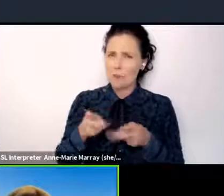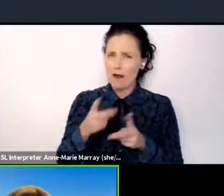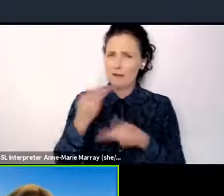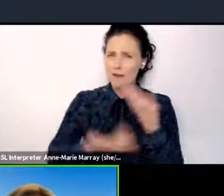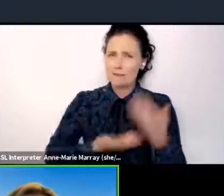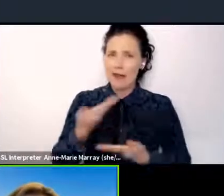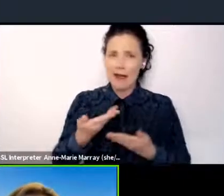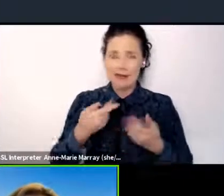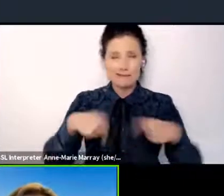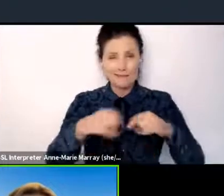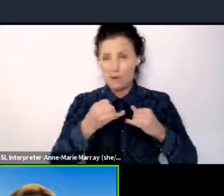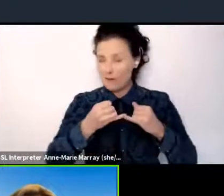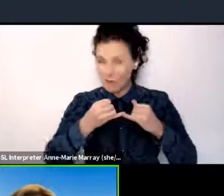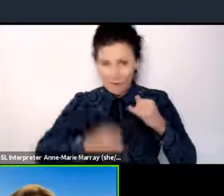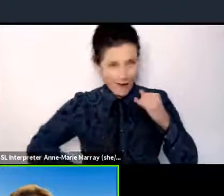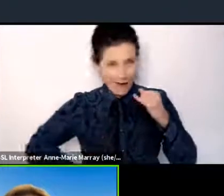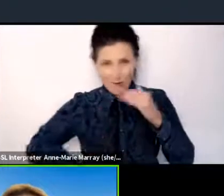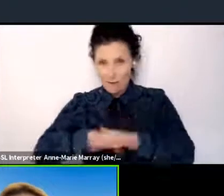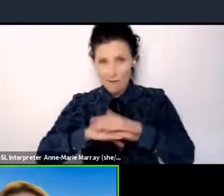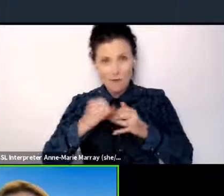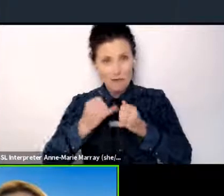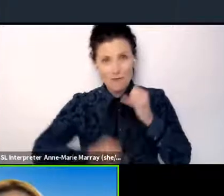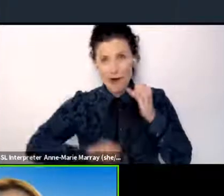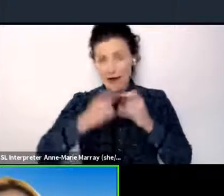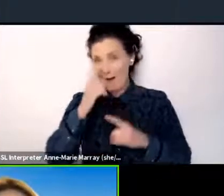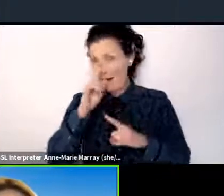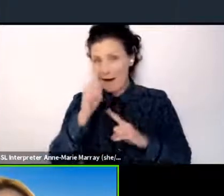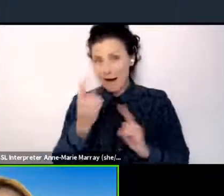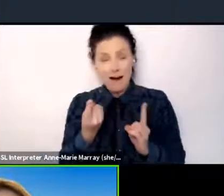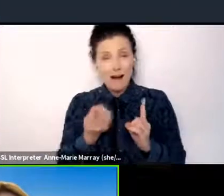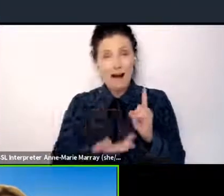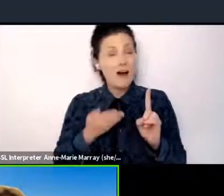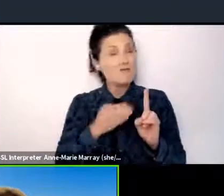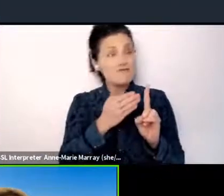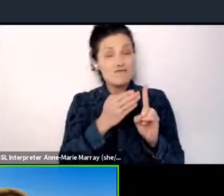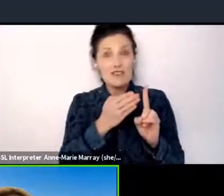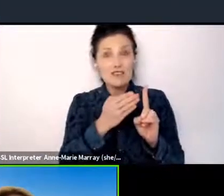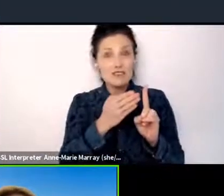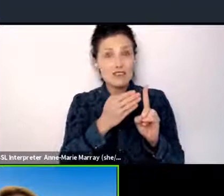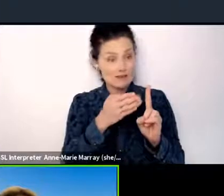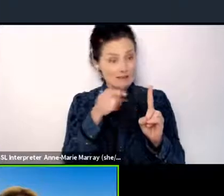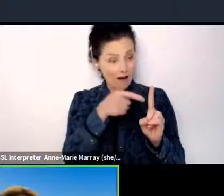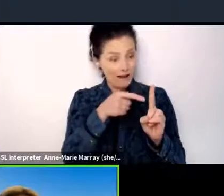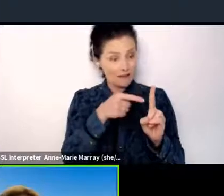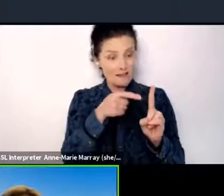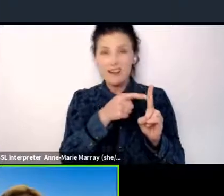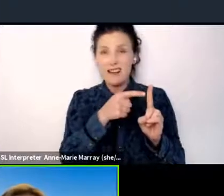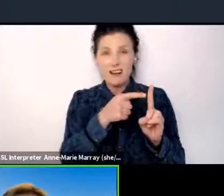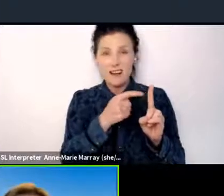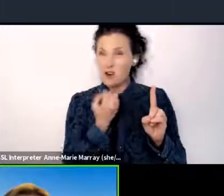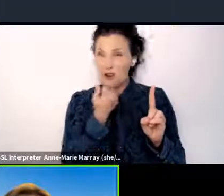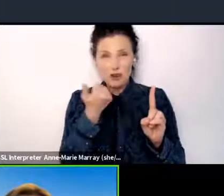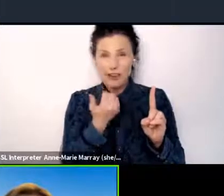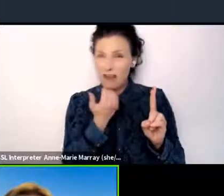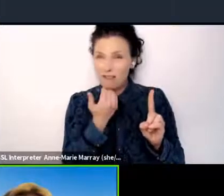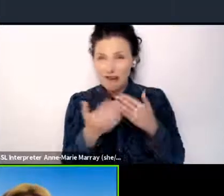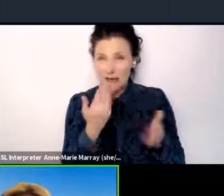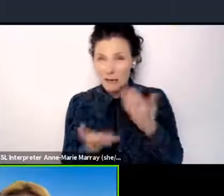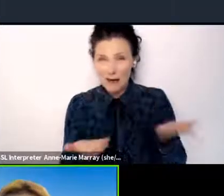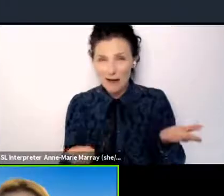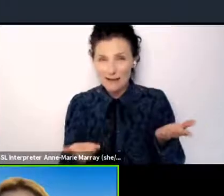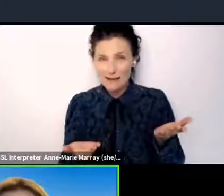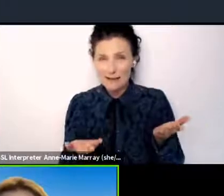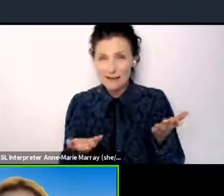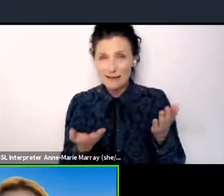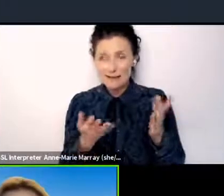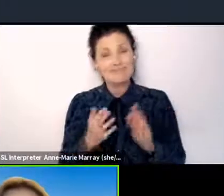totally failing to even reach targets that are completely insufficient in the first place. You know, we're on track for 2.7 degrees